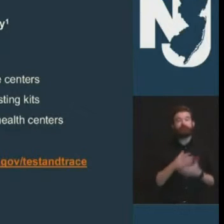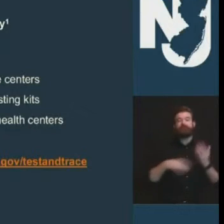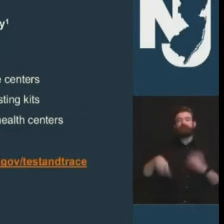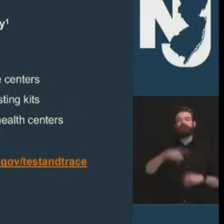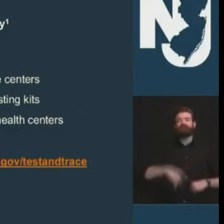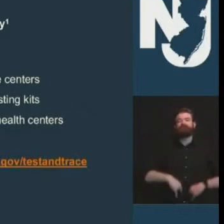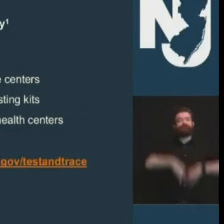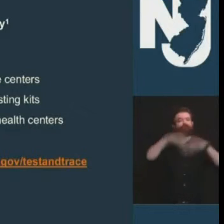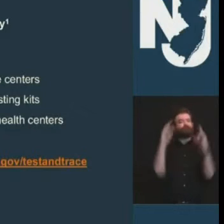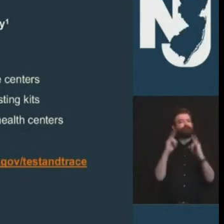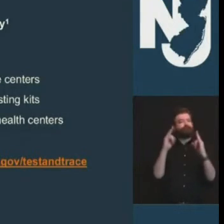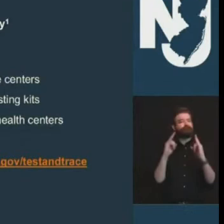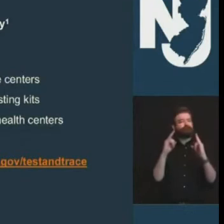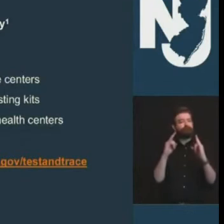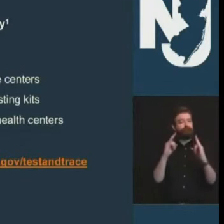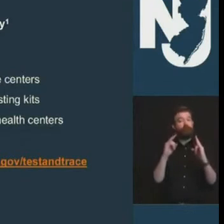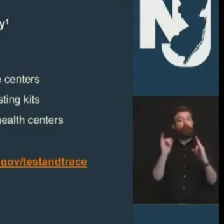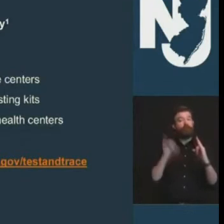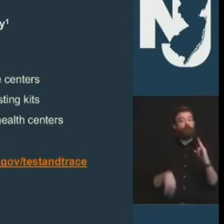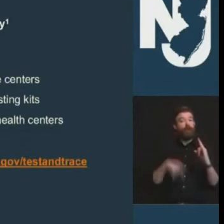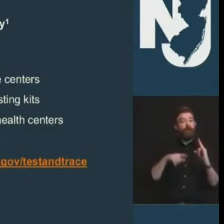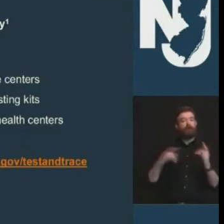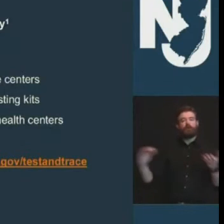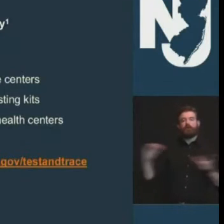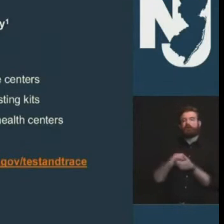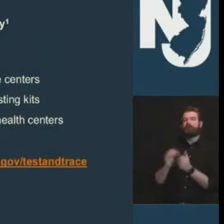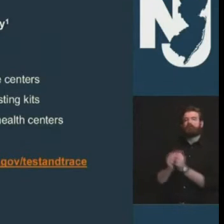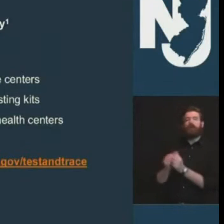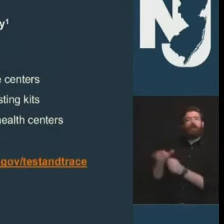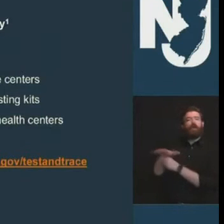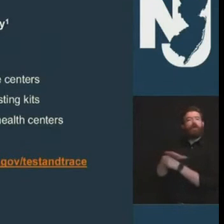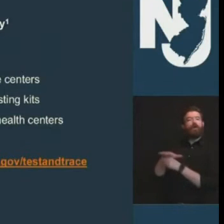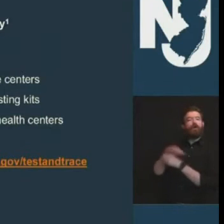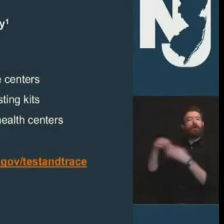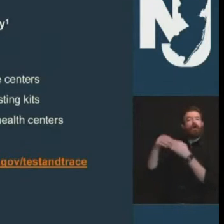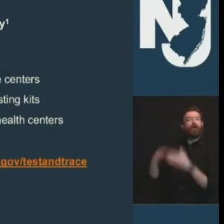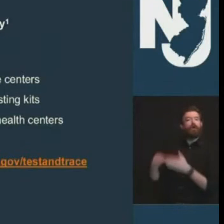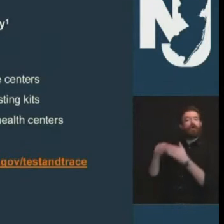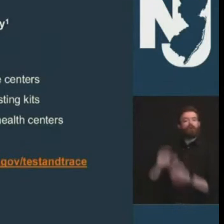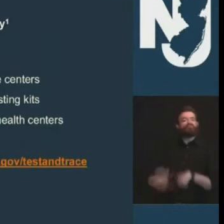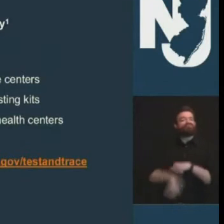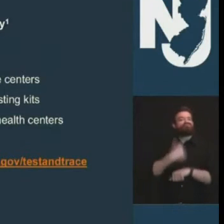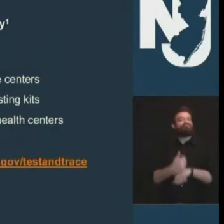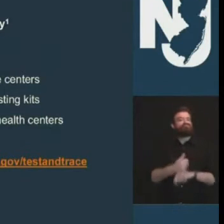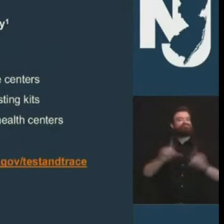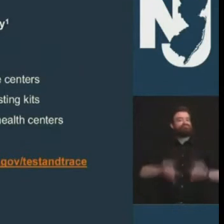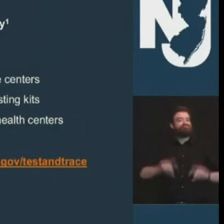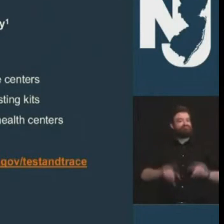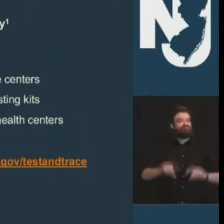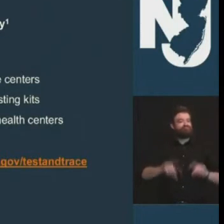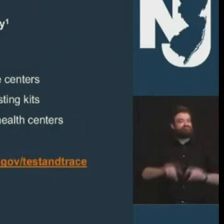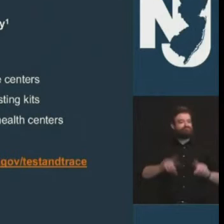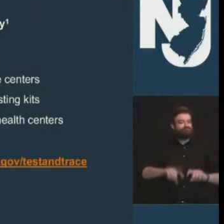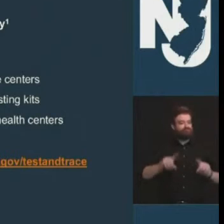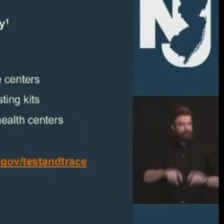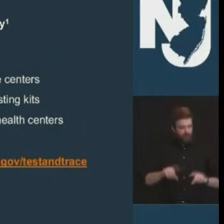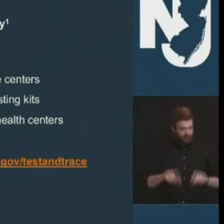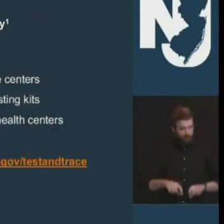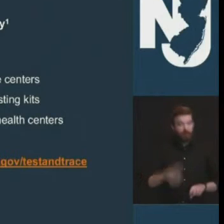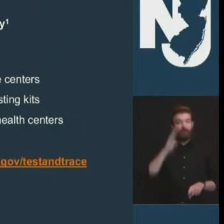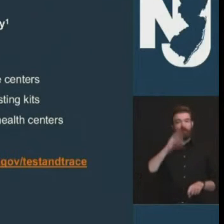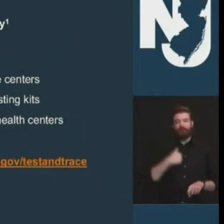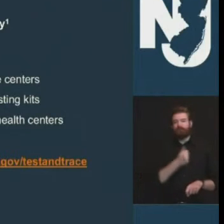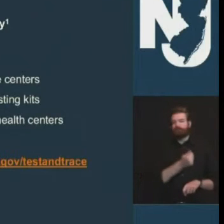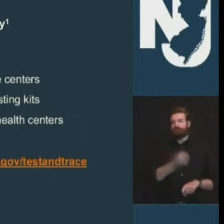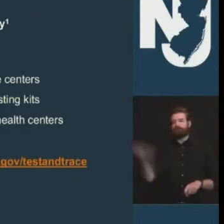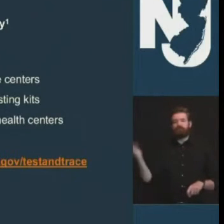local leaders to stand up multiple sites in several hot spot areas and these have opened over the past several days and i'm